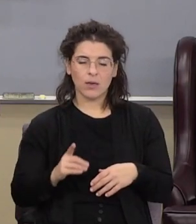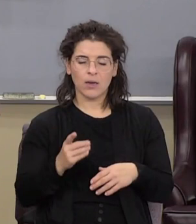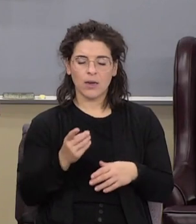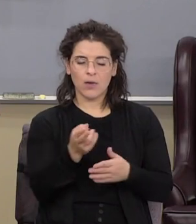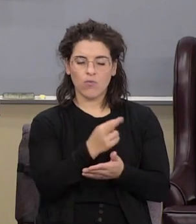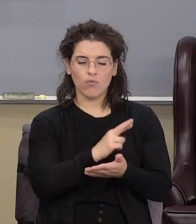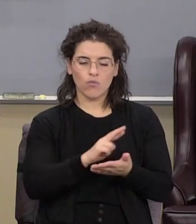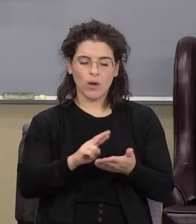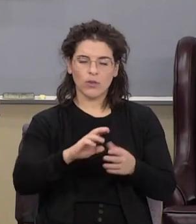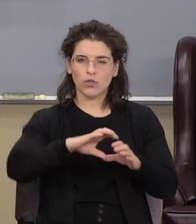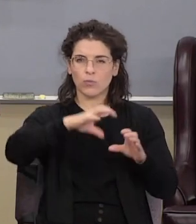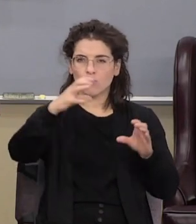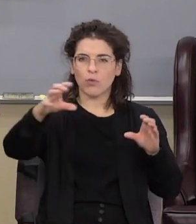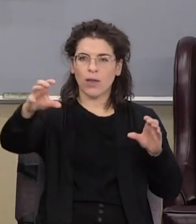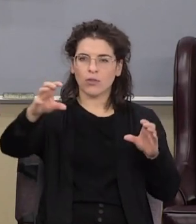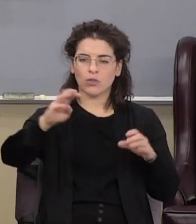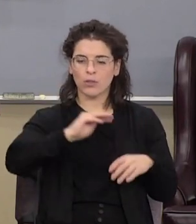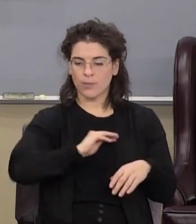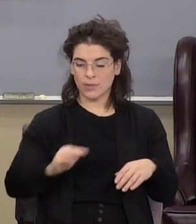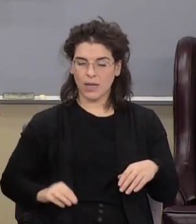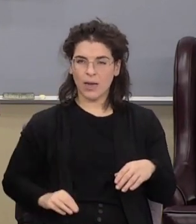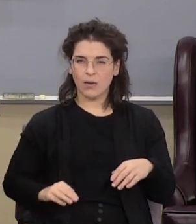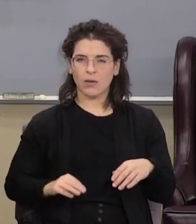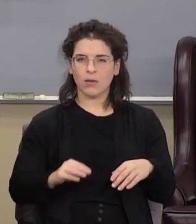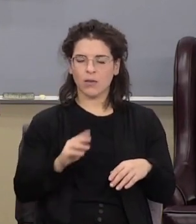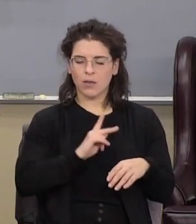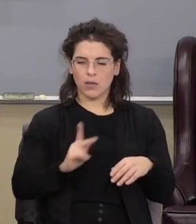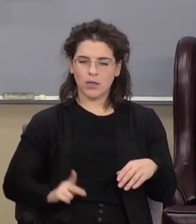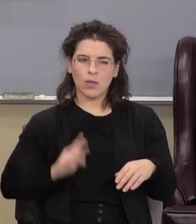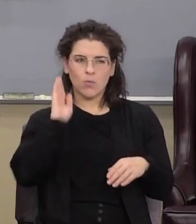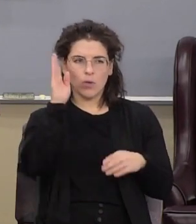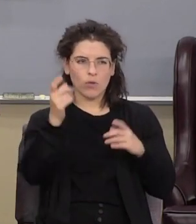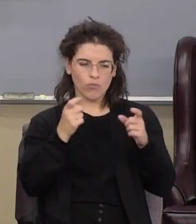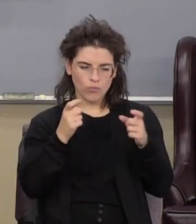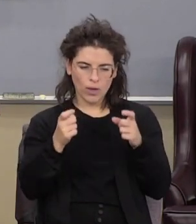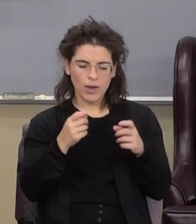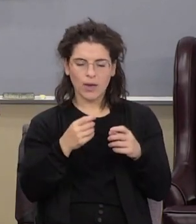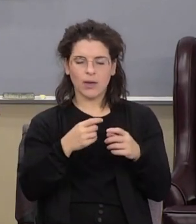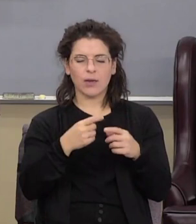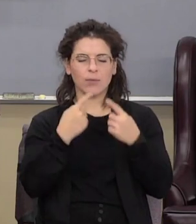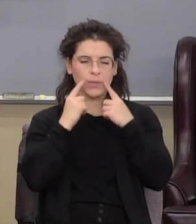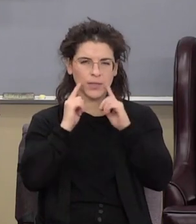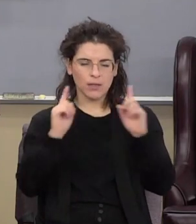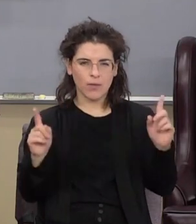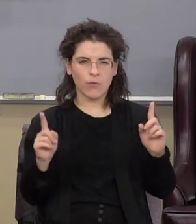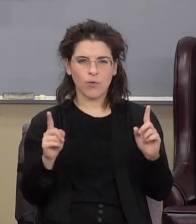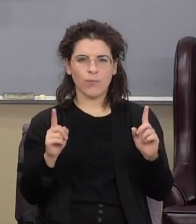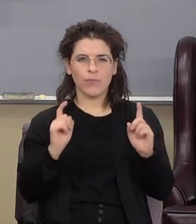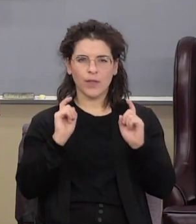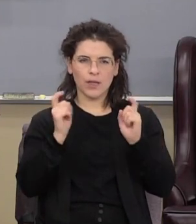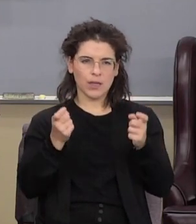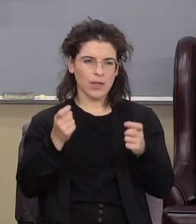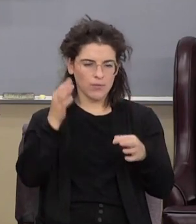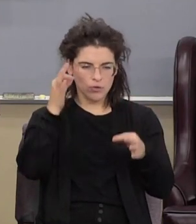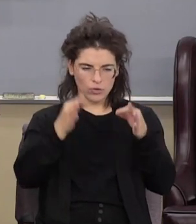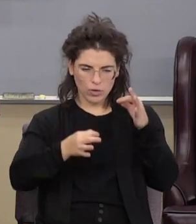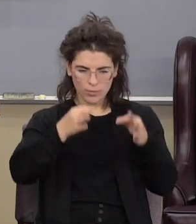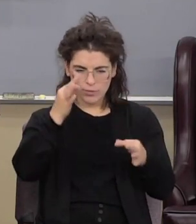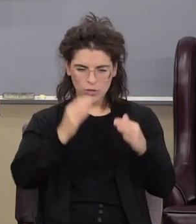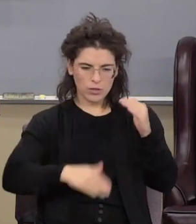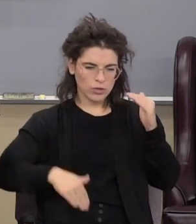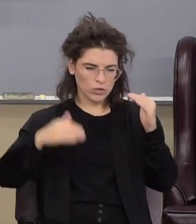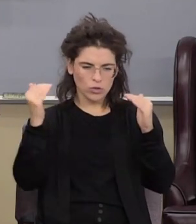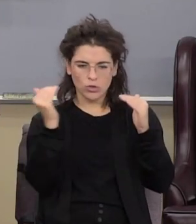there's the Messiah a king shall reign and prosper and execute judgment and justice what are those last three words